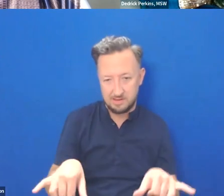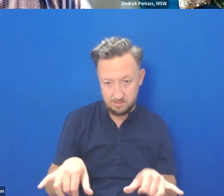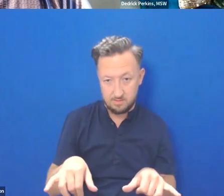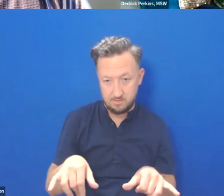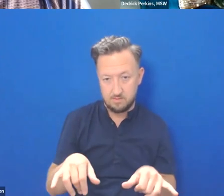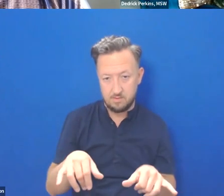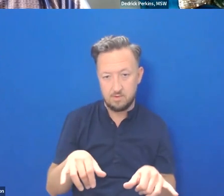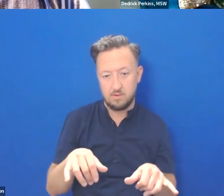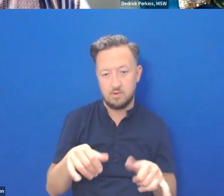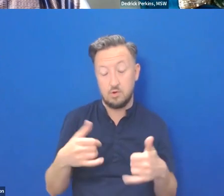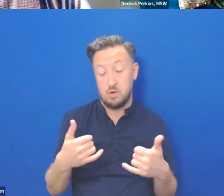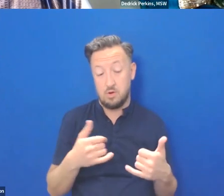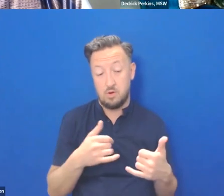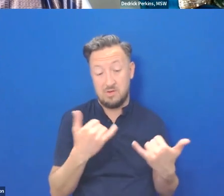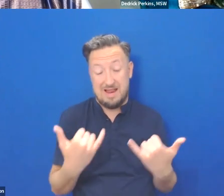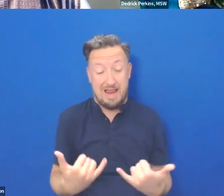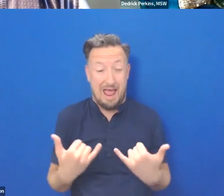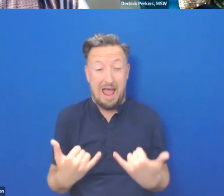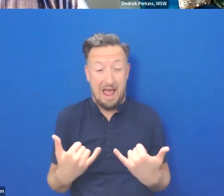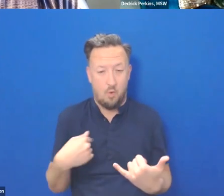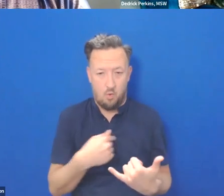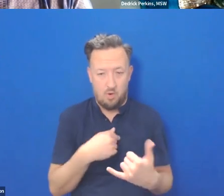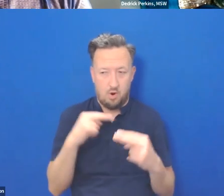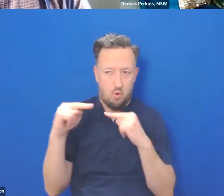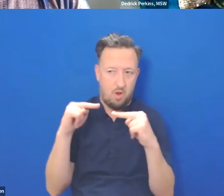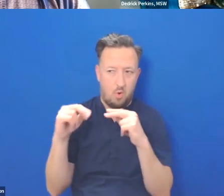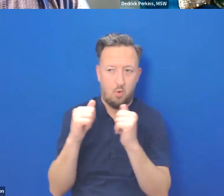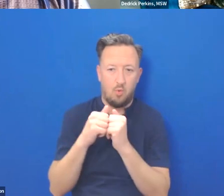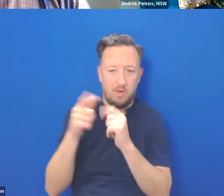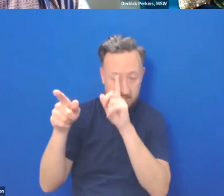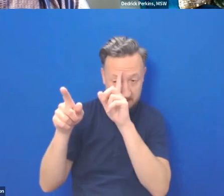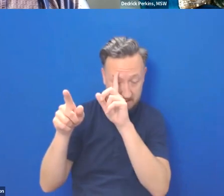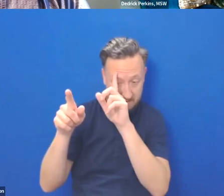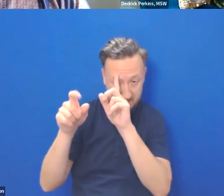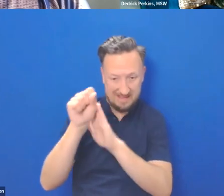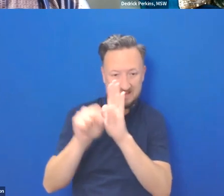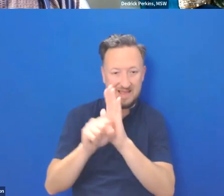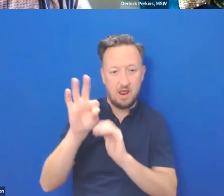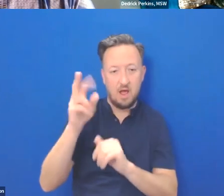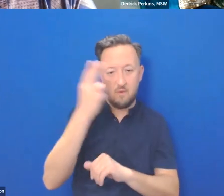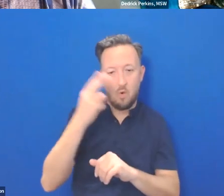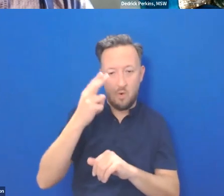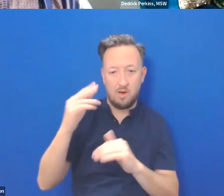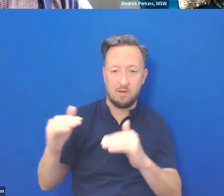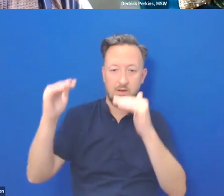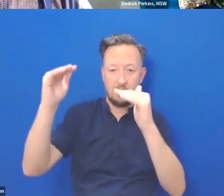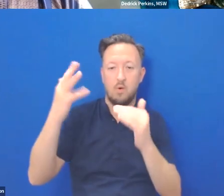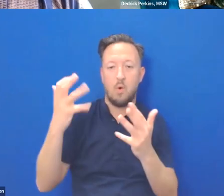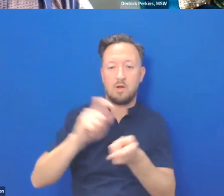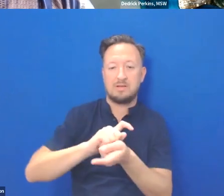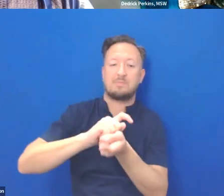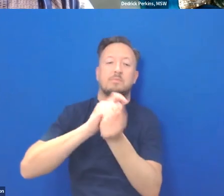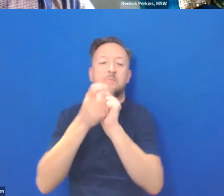in negotiations with senior leadership of the state of Hawaii to transform itself into a military